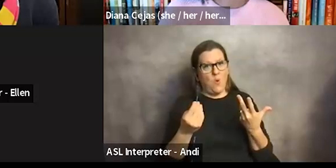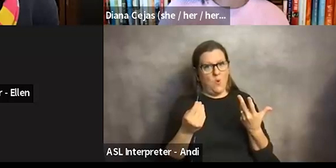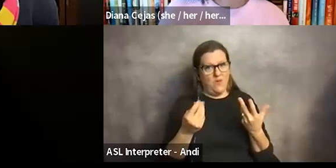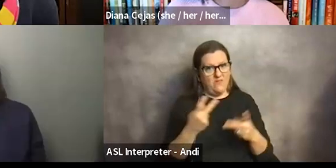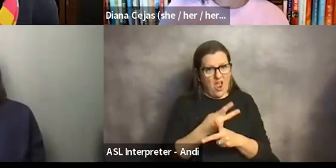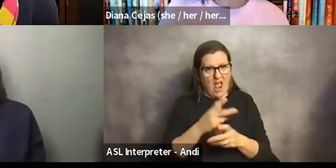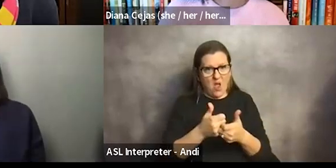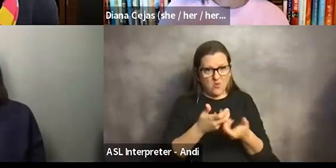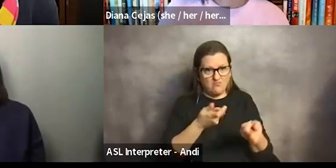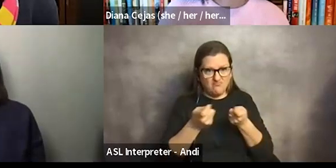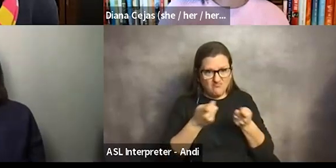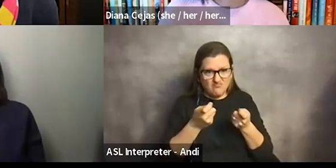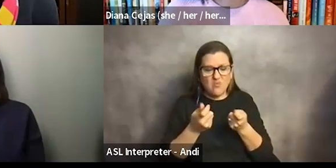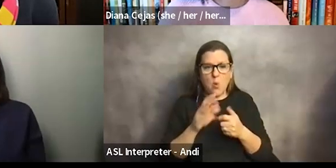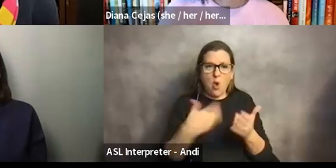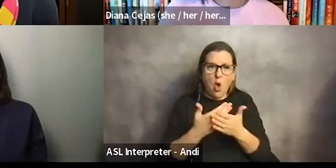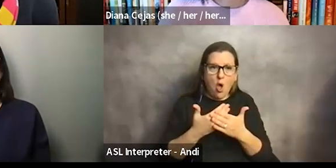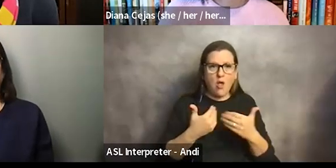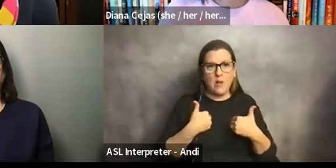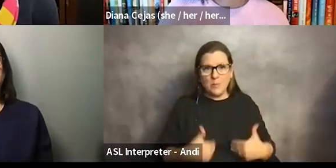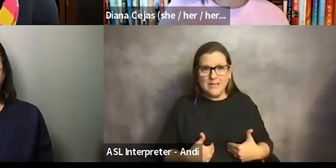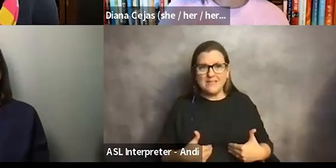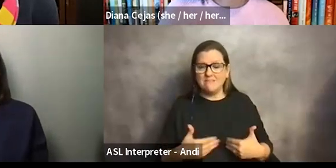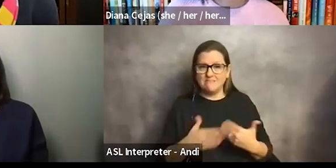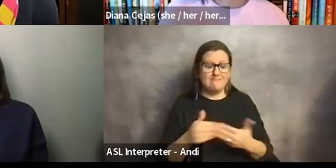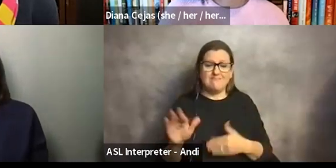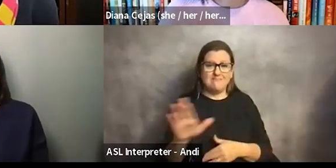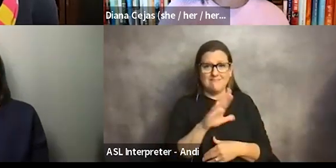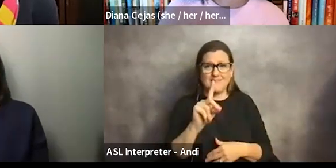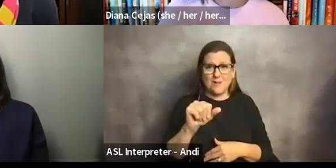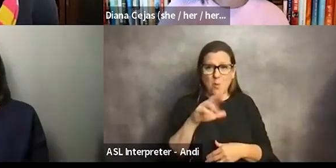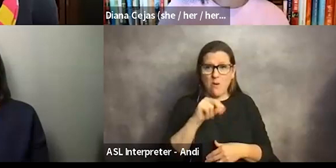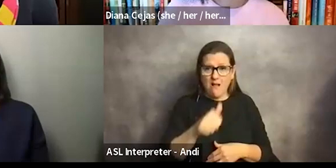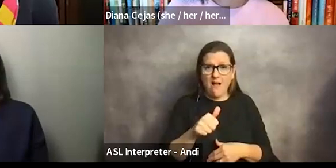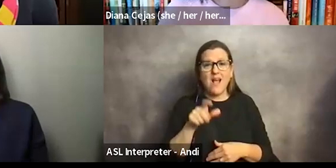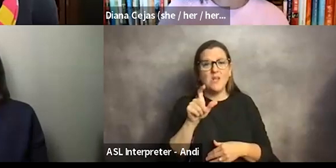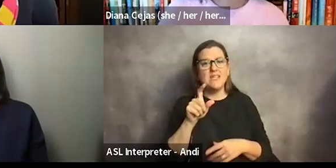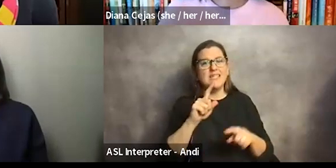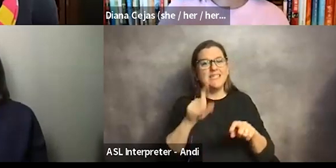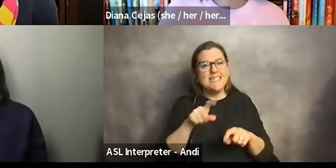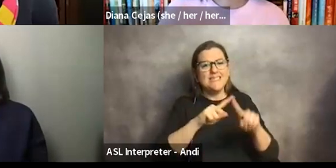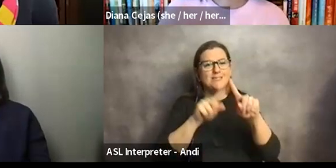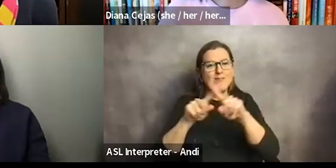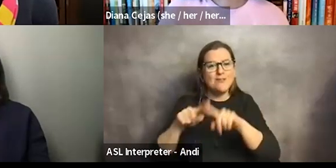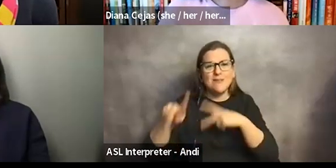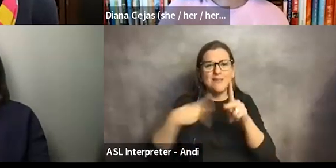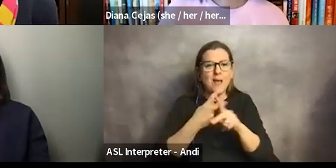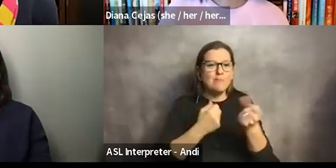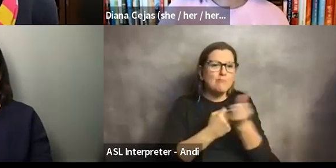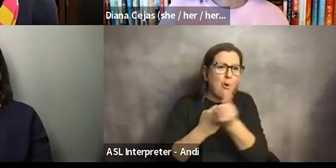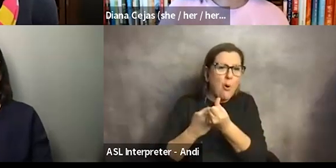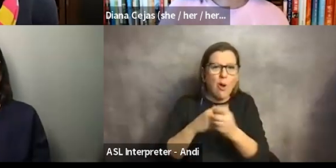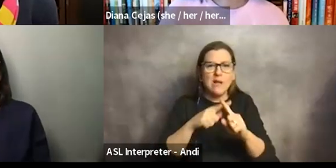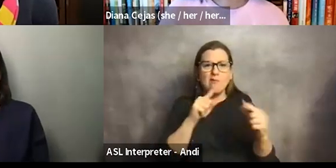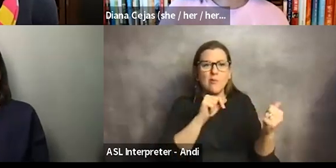every human being disability or not is going to need a little bit of different support in different ways. I'm just asking for